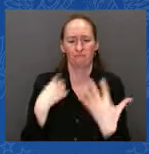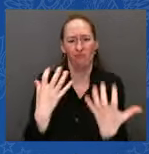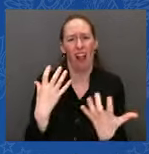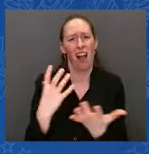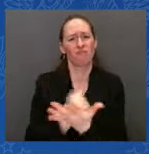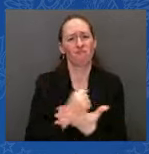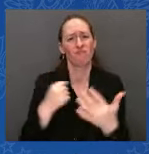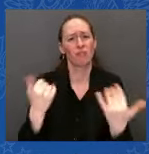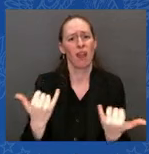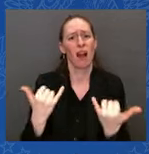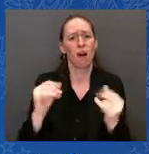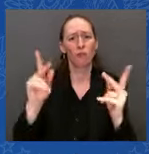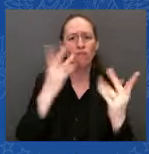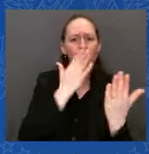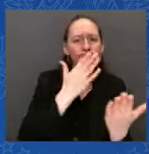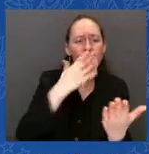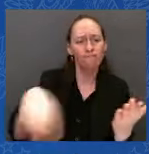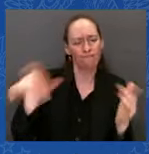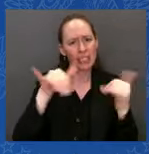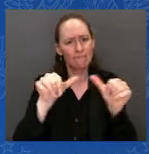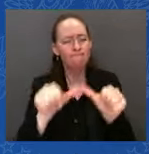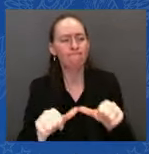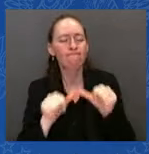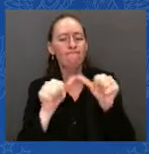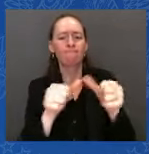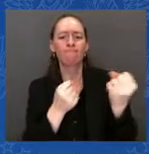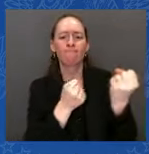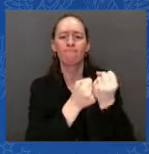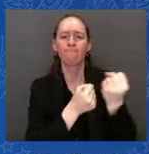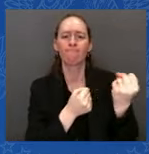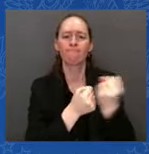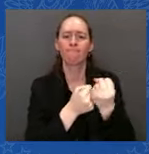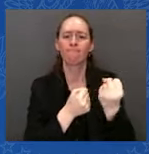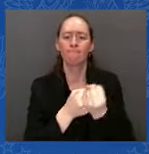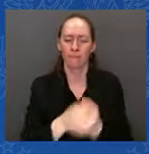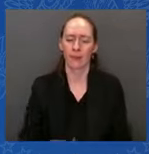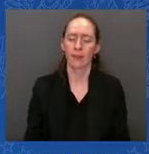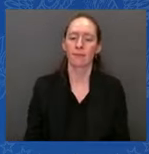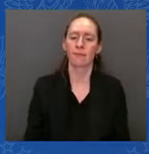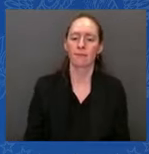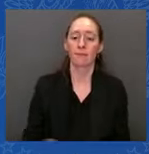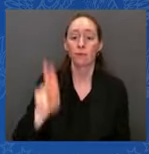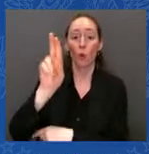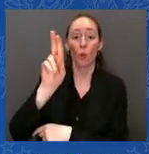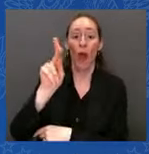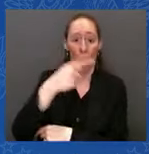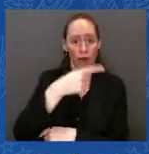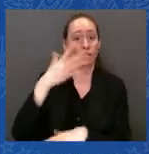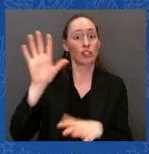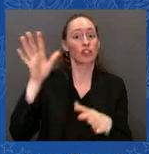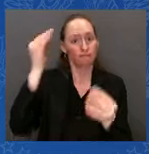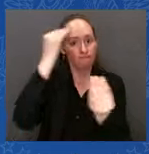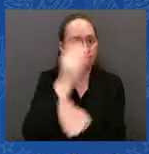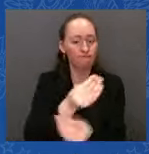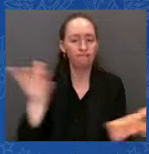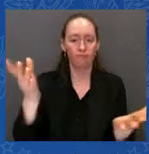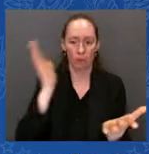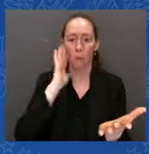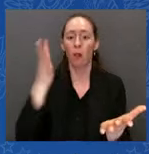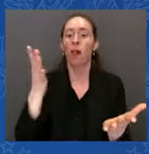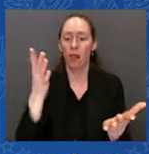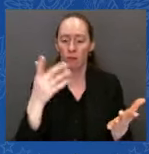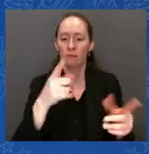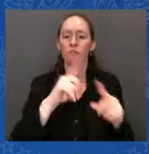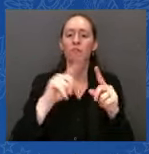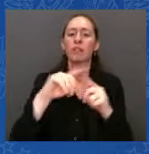the United Kingdom, recently announced that it's donating Challenger 2 tanks to Ukraine. France is contributing AMX-10s,